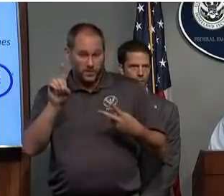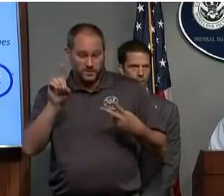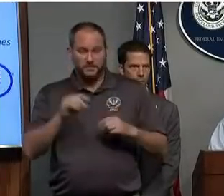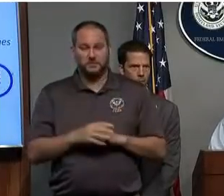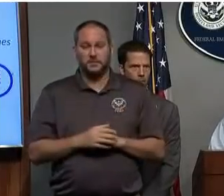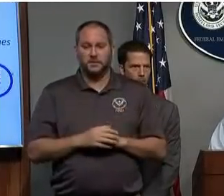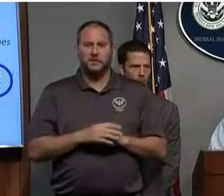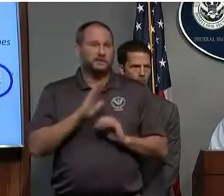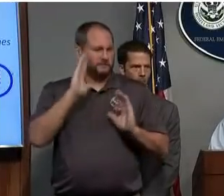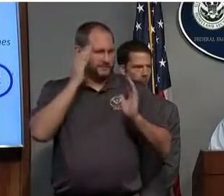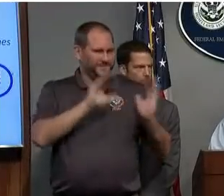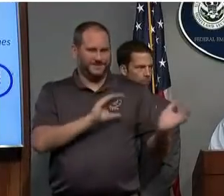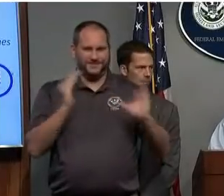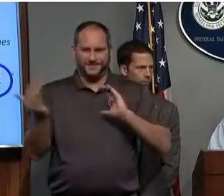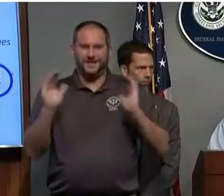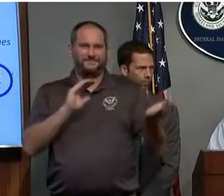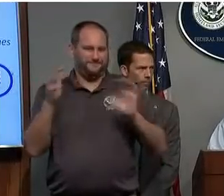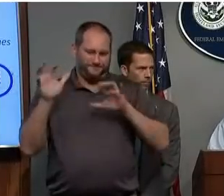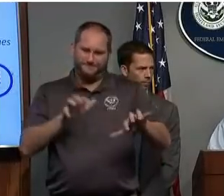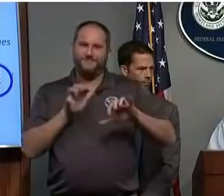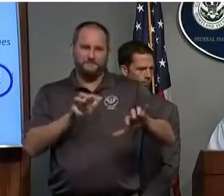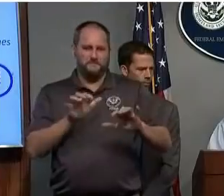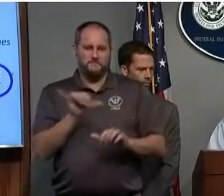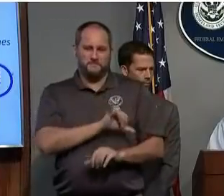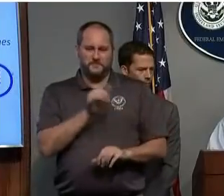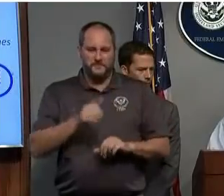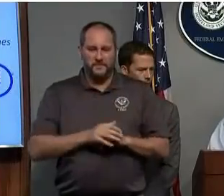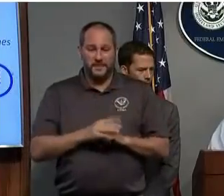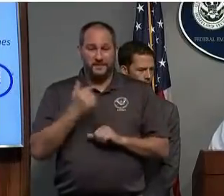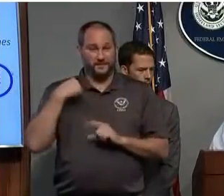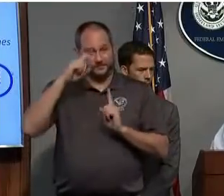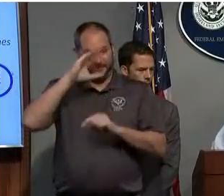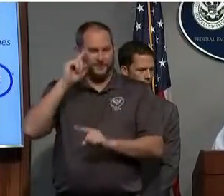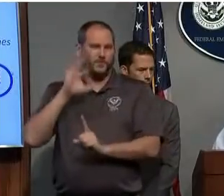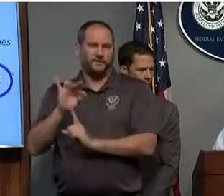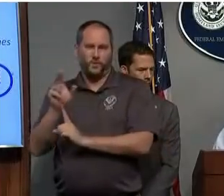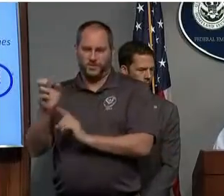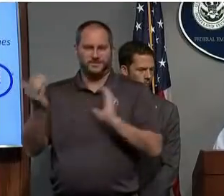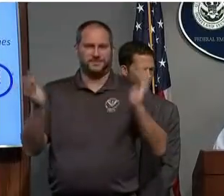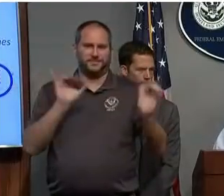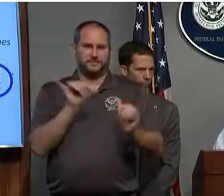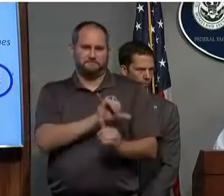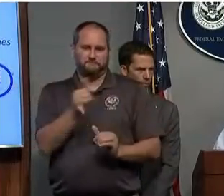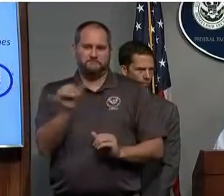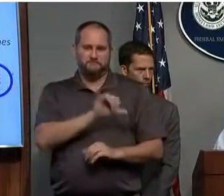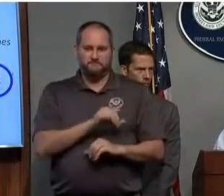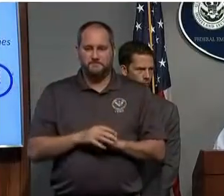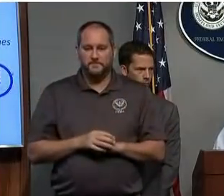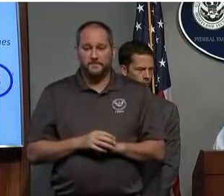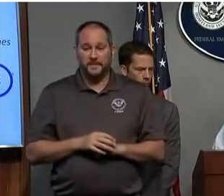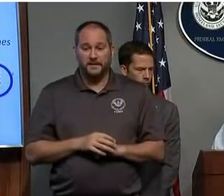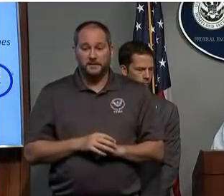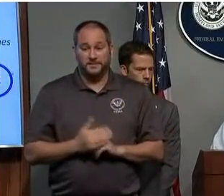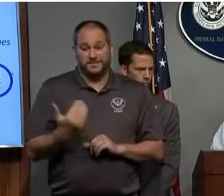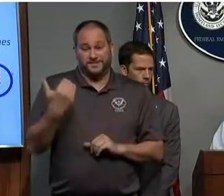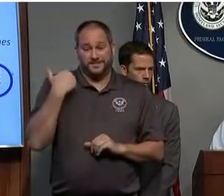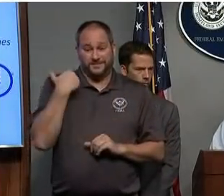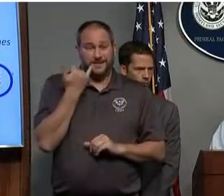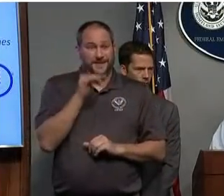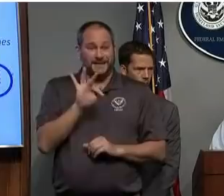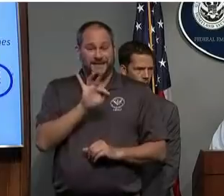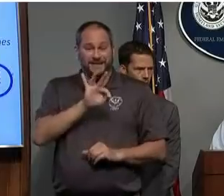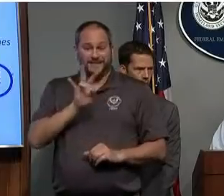amount of rainfall that we are anticipating with Florence. The only difference is back then it was within 14 days,